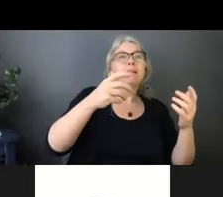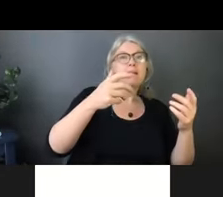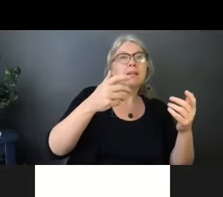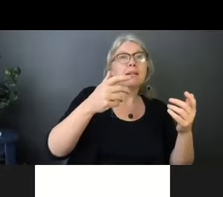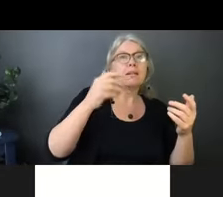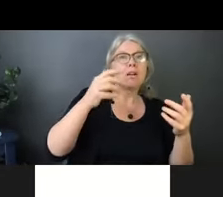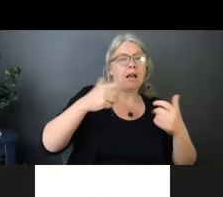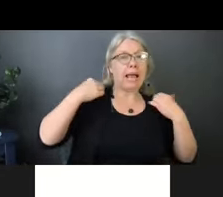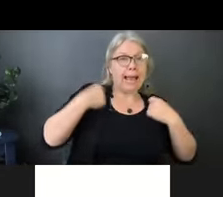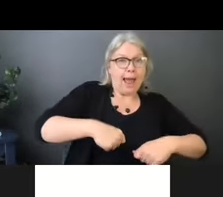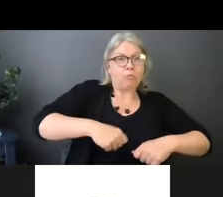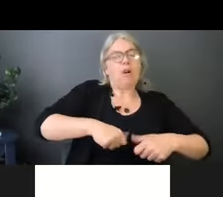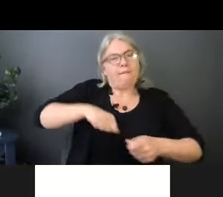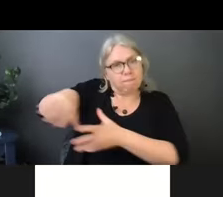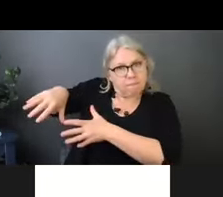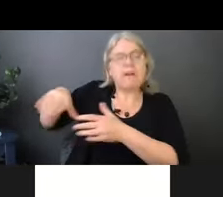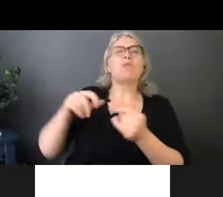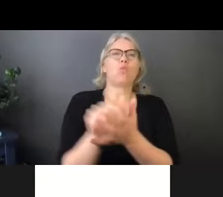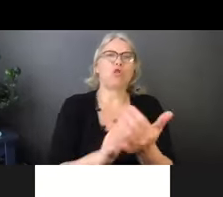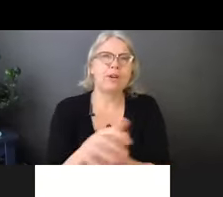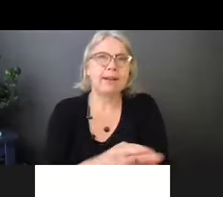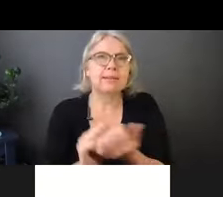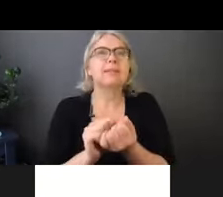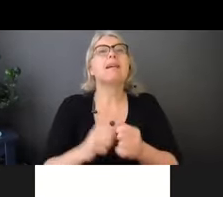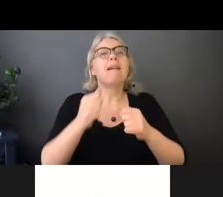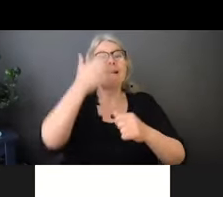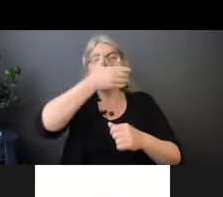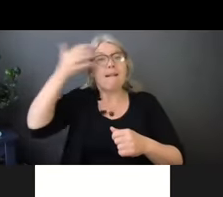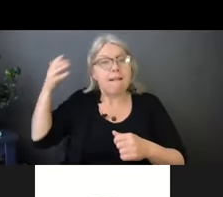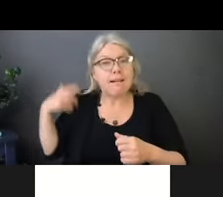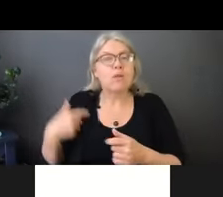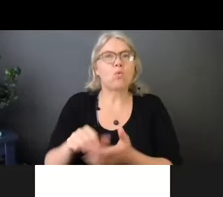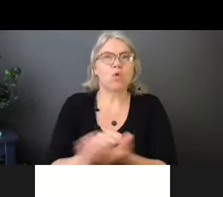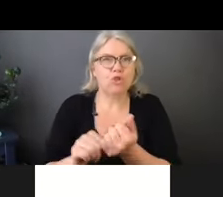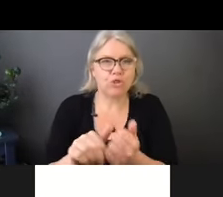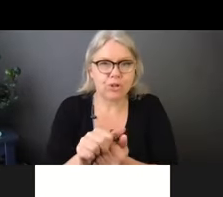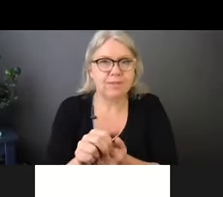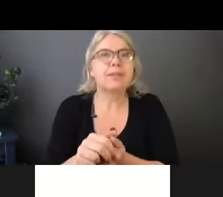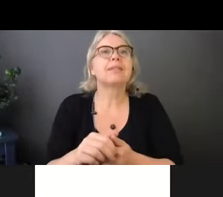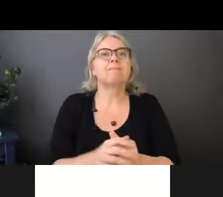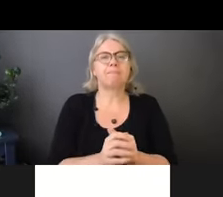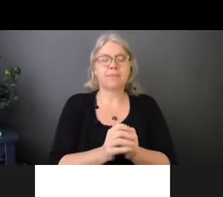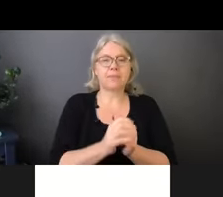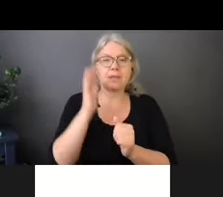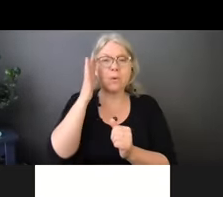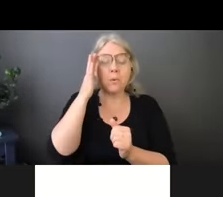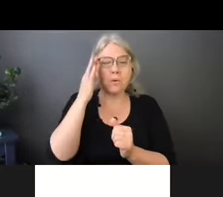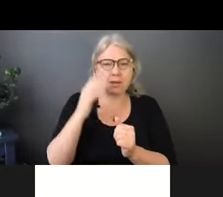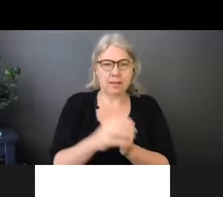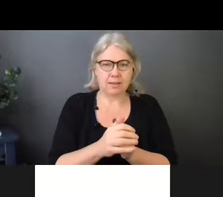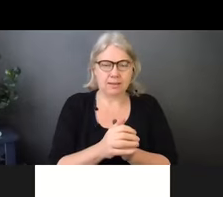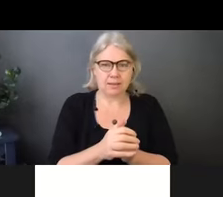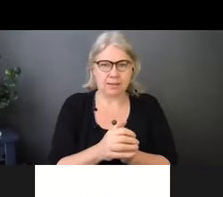wash your hands. So now what they're saying on the Ontario Hospital Association is wash your hands when you're doffing or taking off